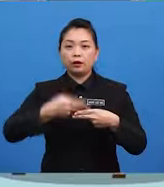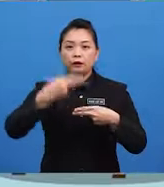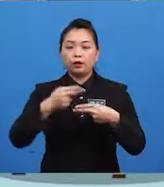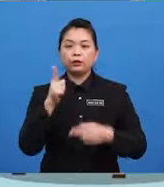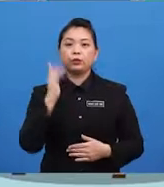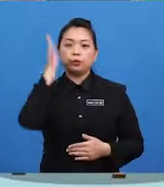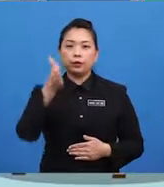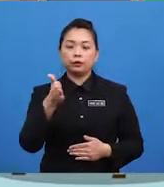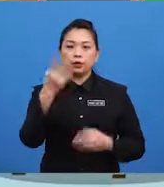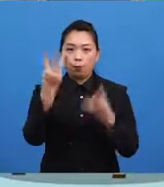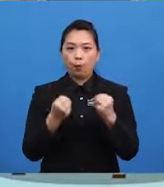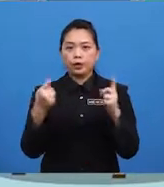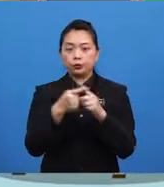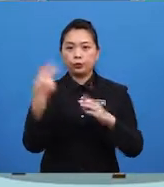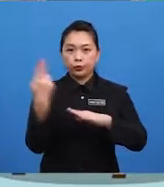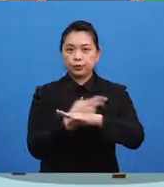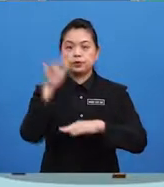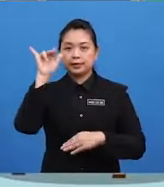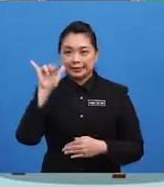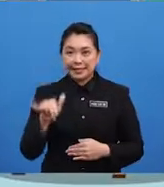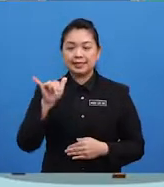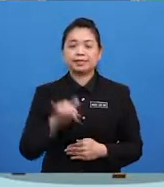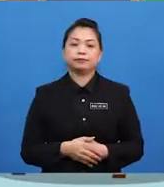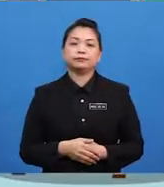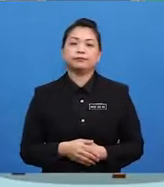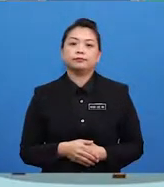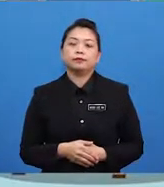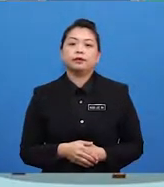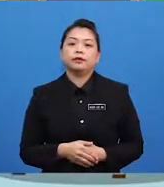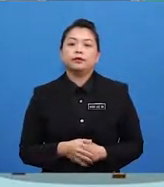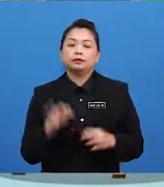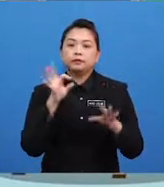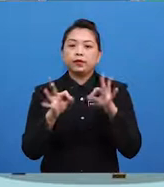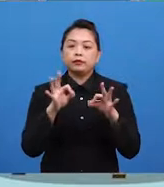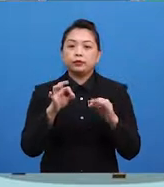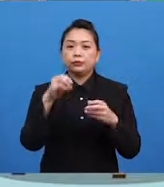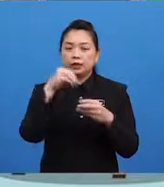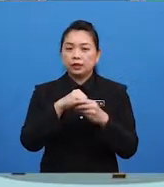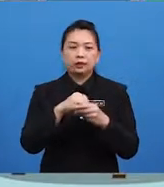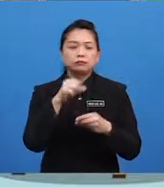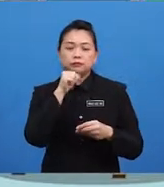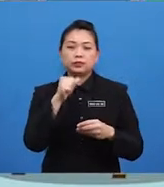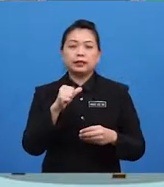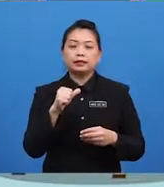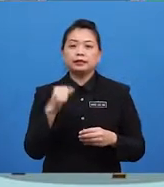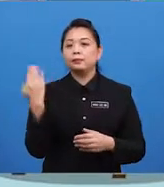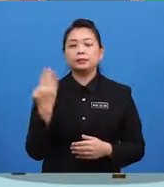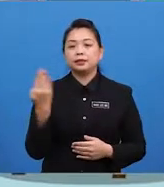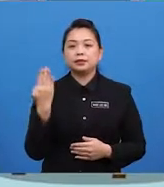cafe, you will want to use yes. If you are in any casual dining place, it's not